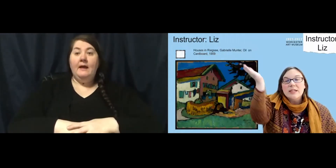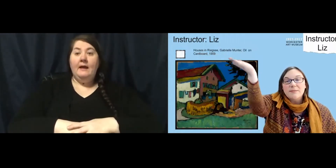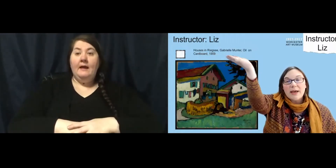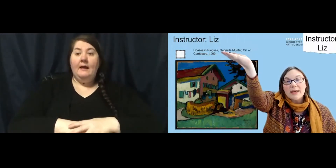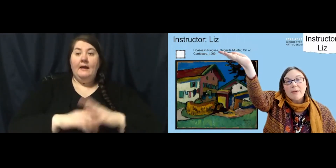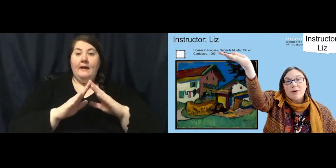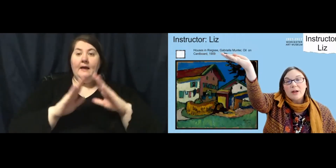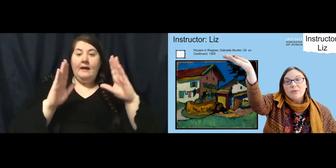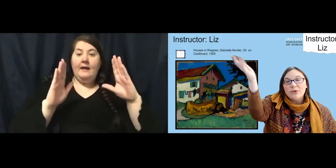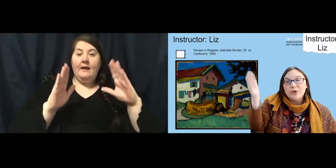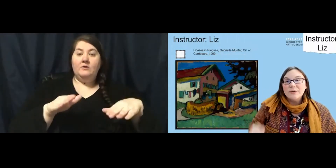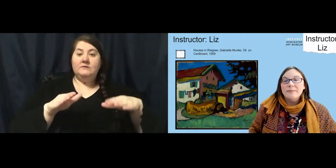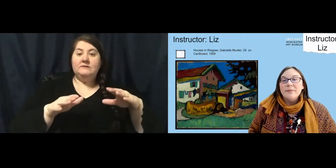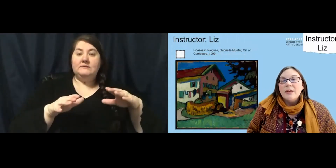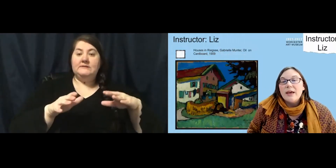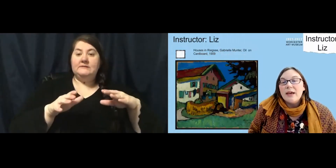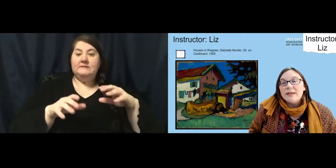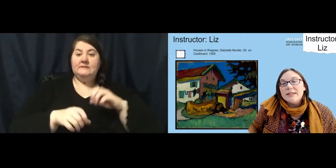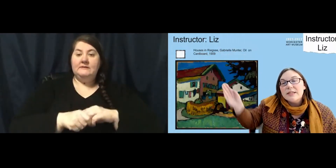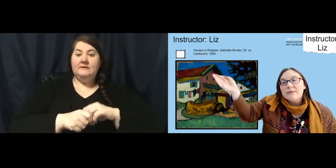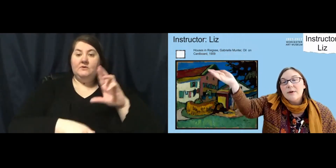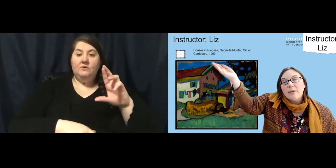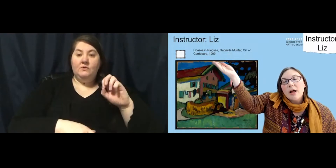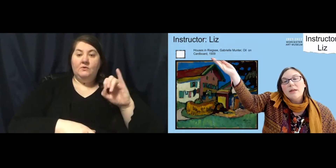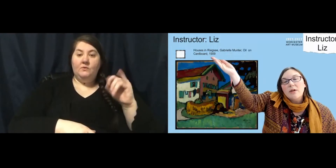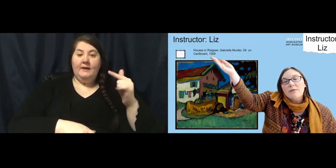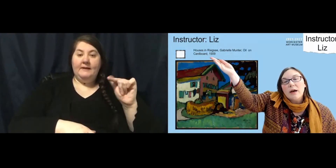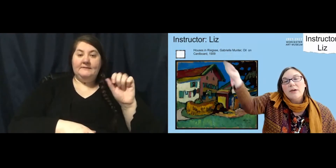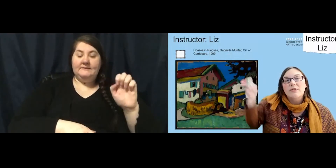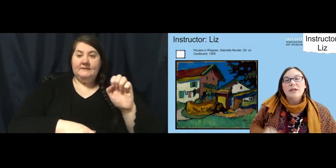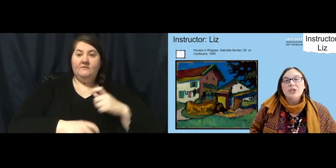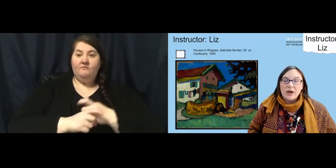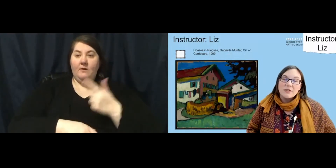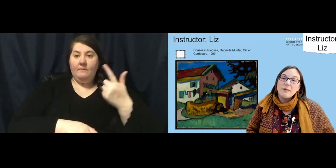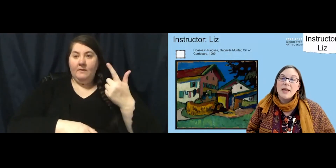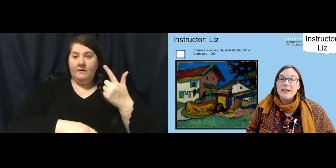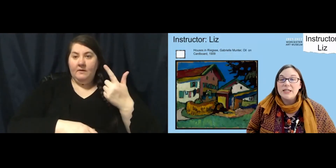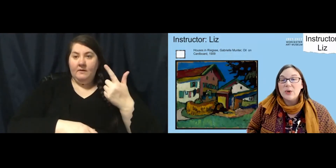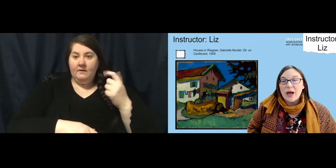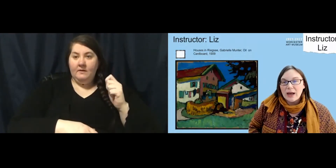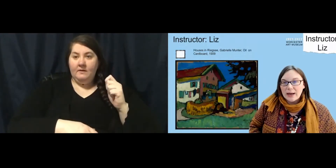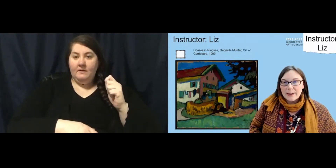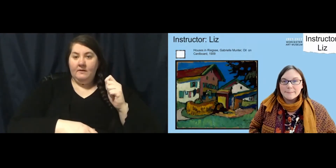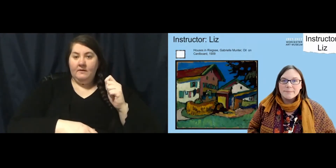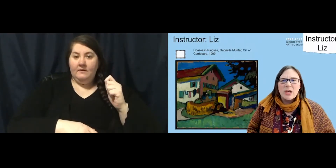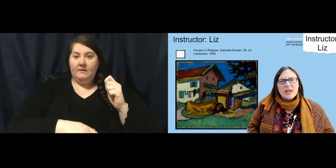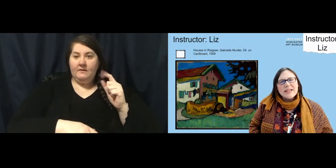It's by Gabrielle Munther. And this is from a little over a hundred years ago. It's from 1909.